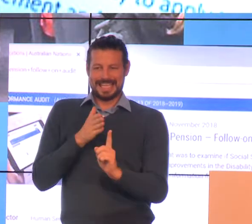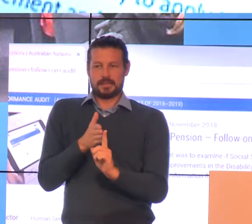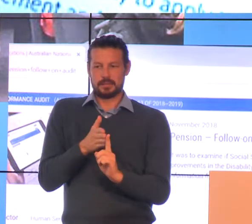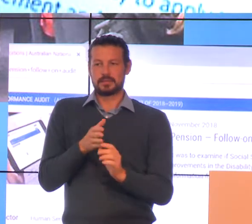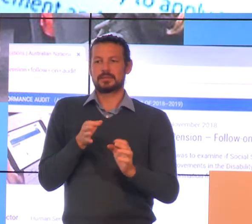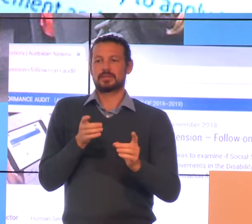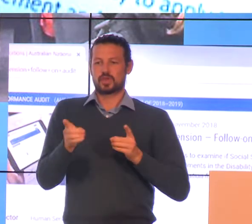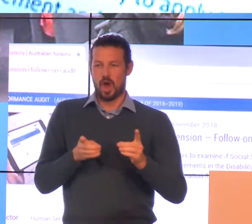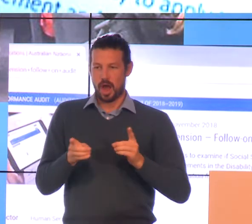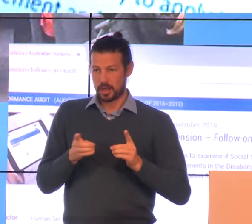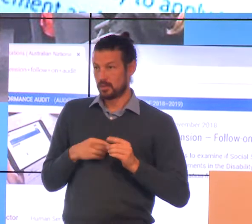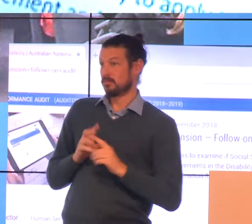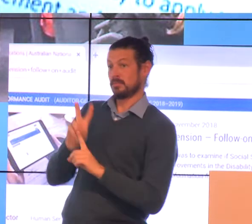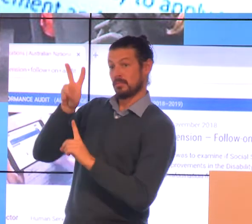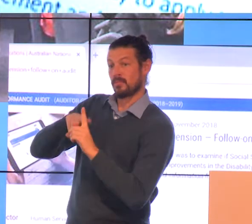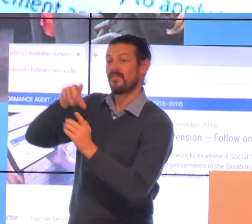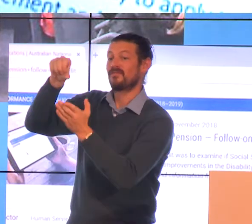that we've sought funding for.